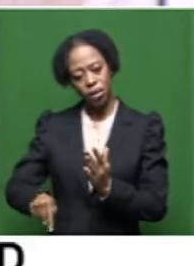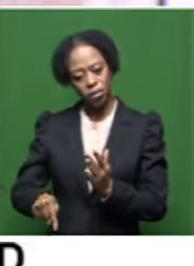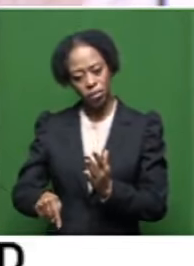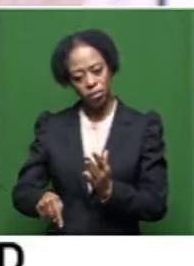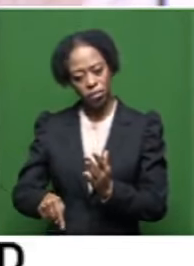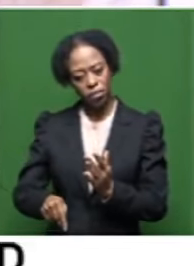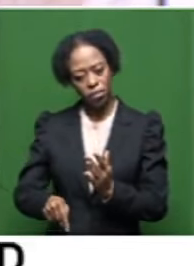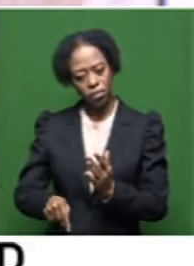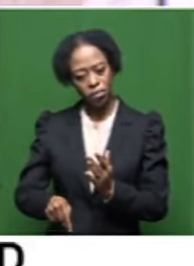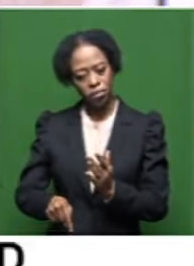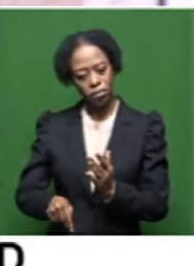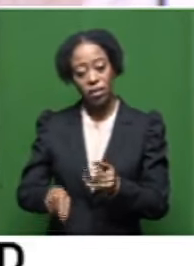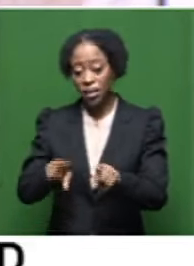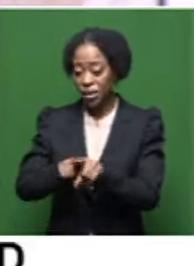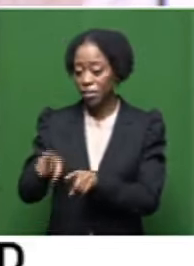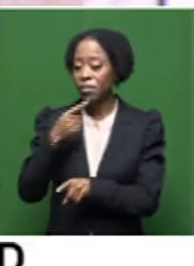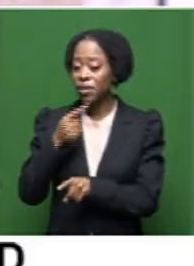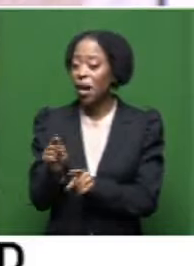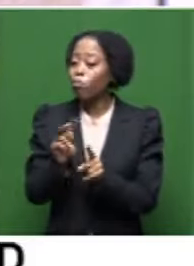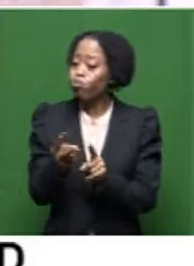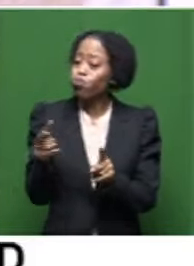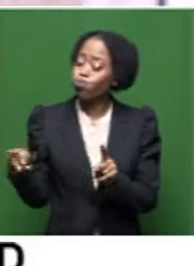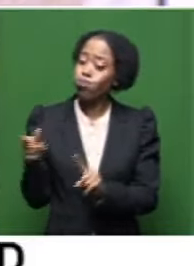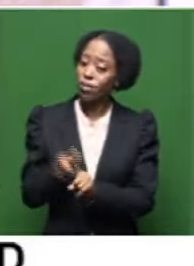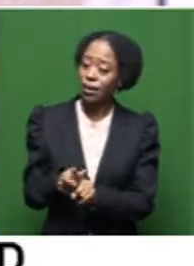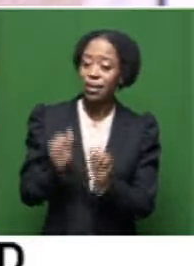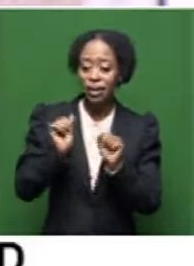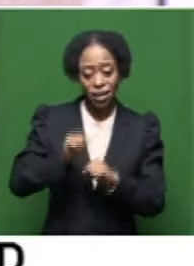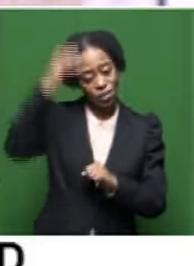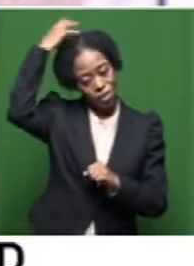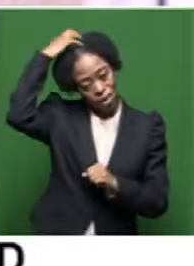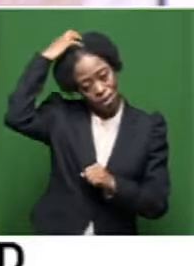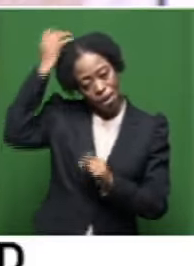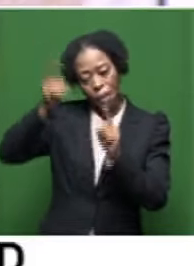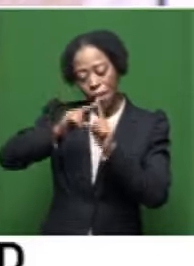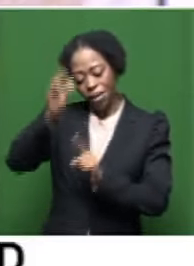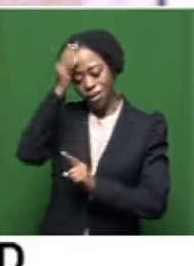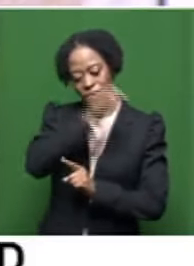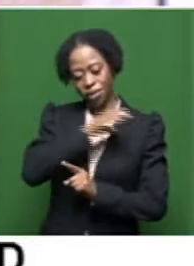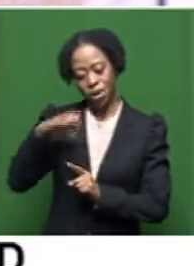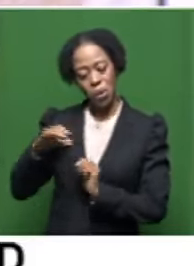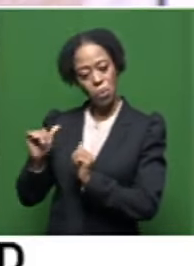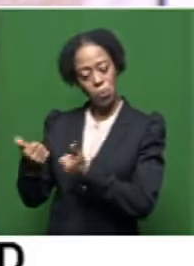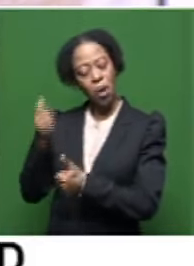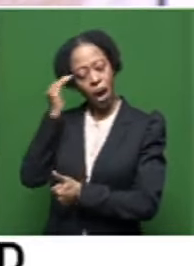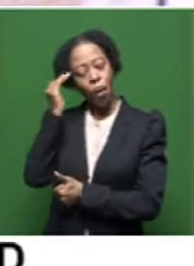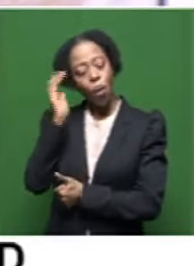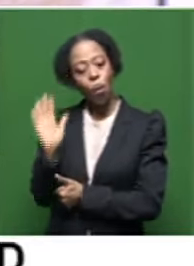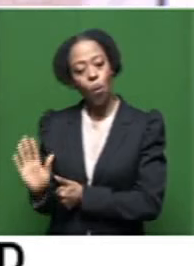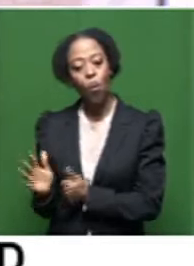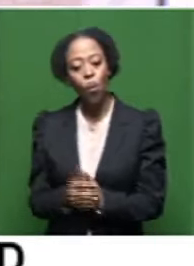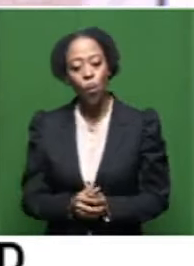speaking to what Lebo was saying, that he was such a dynamic person, even though he was Muslim, but he knew Christianity very well. And